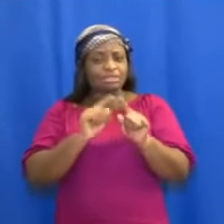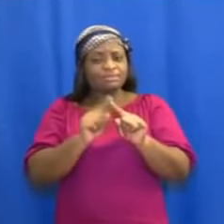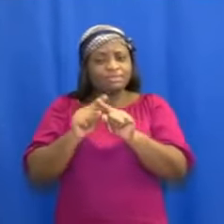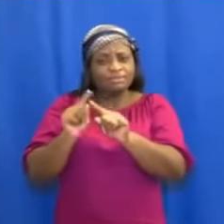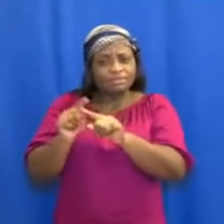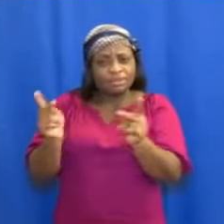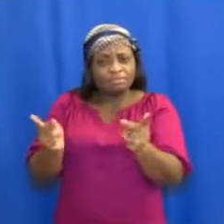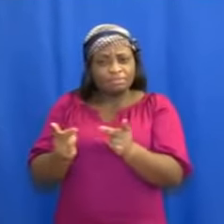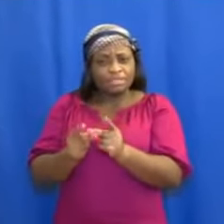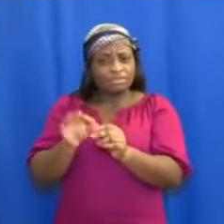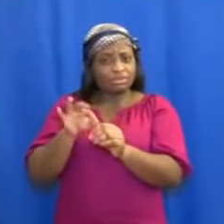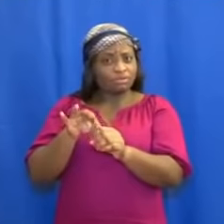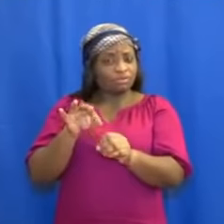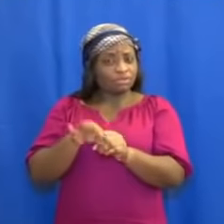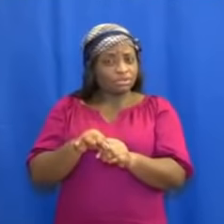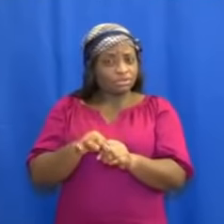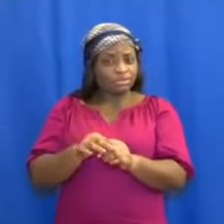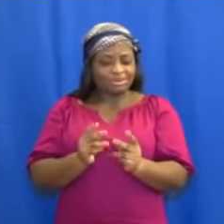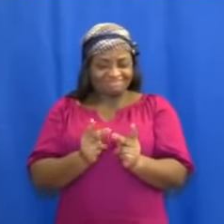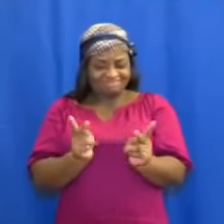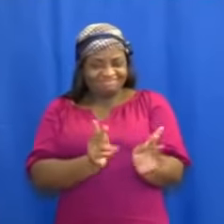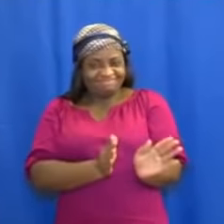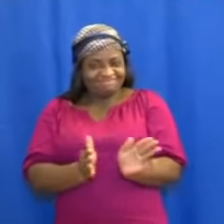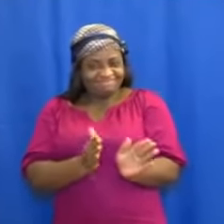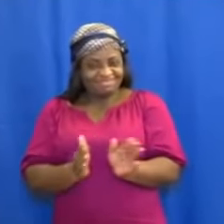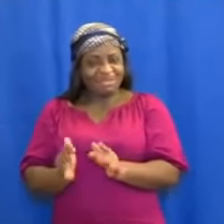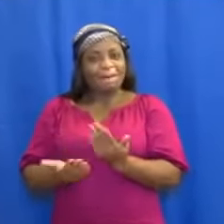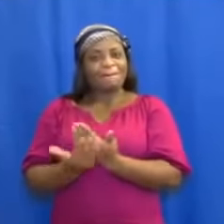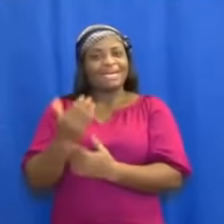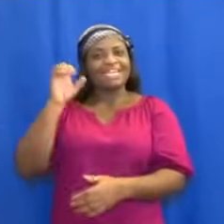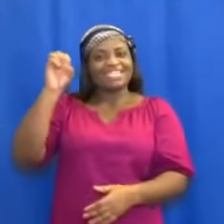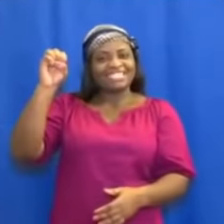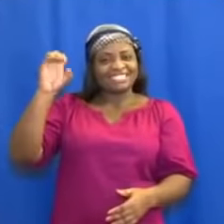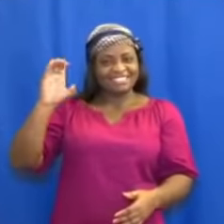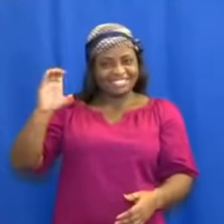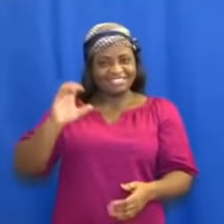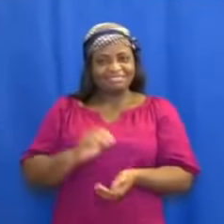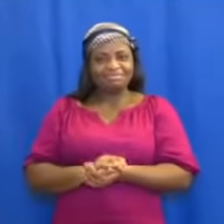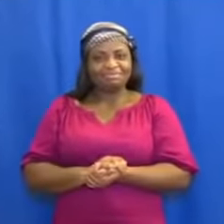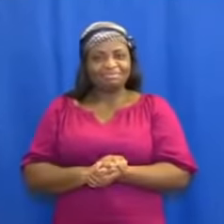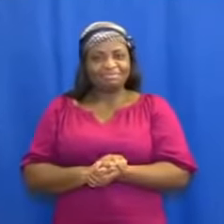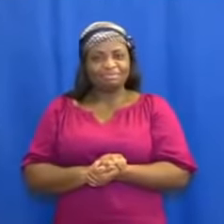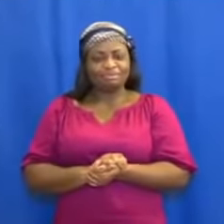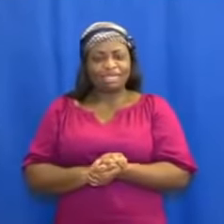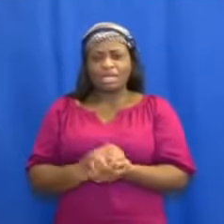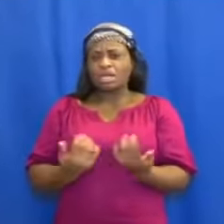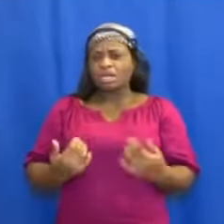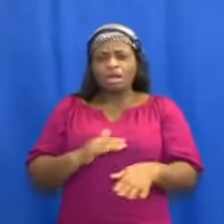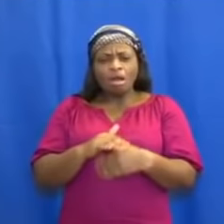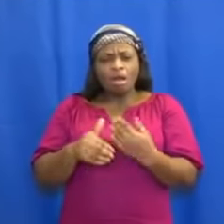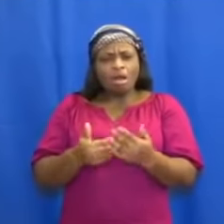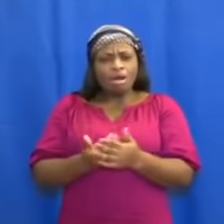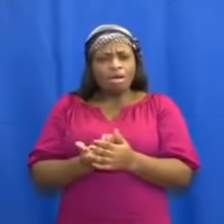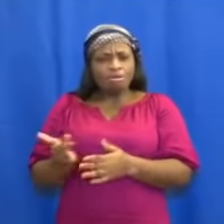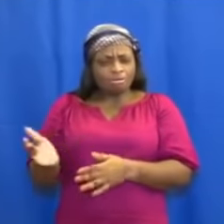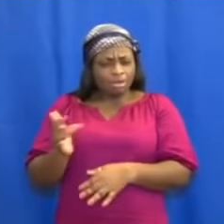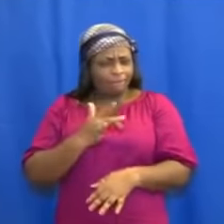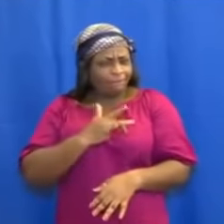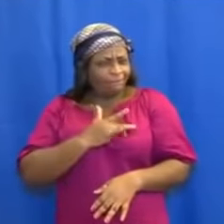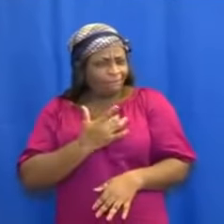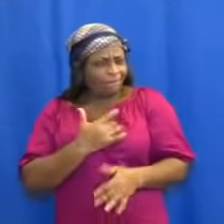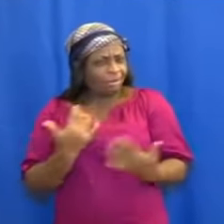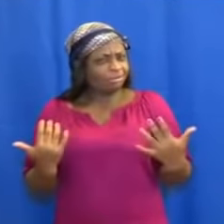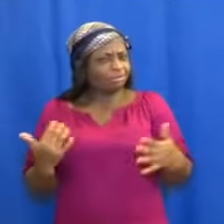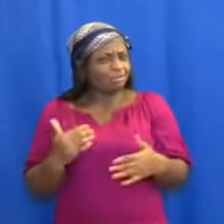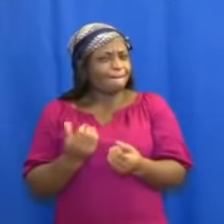safety protocols put in place by the Electoral Commission. Despite the genuine fears of many